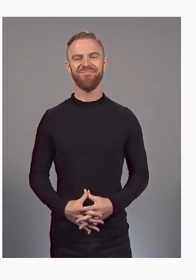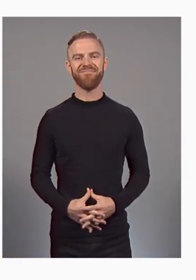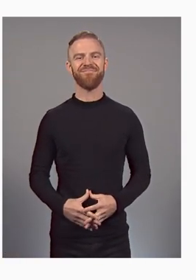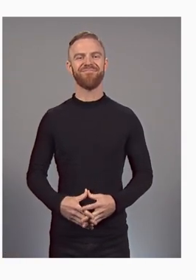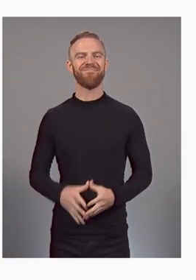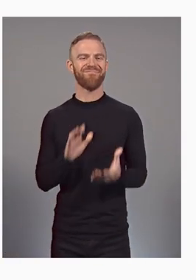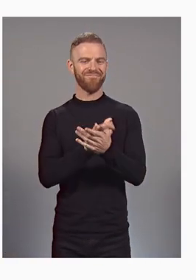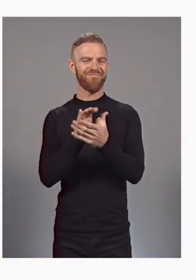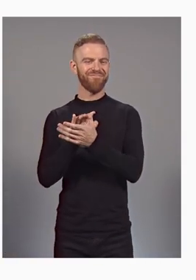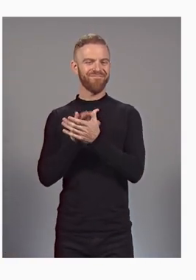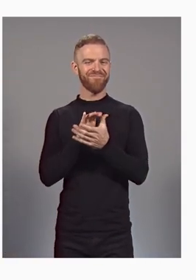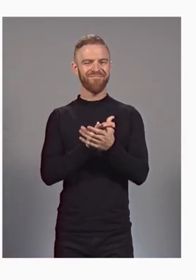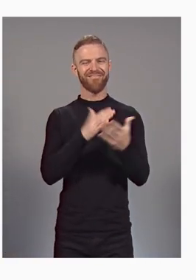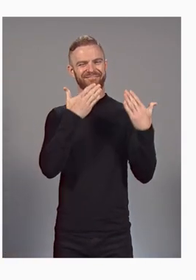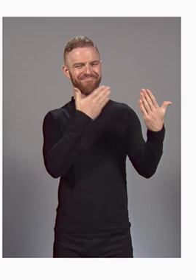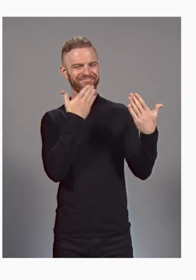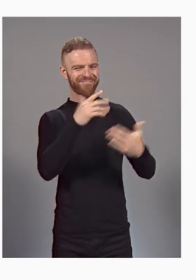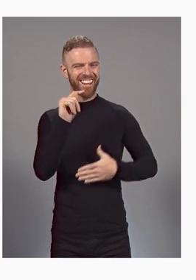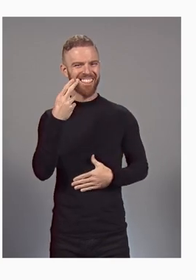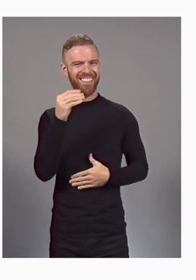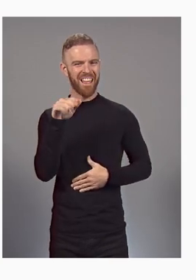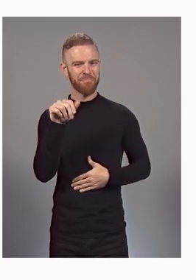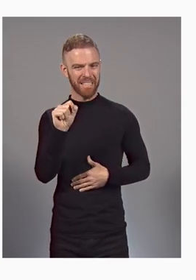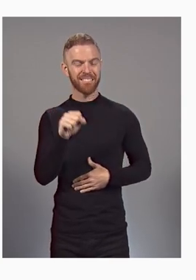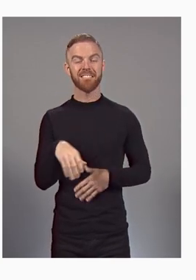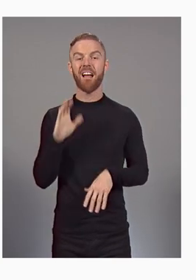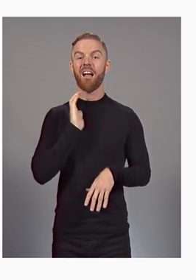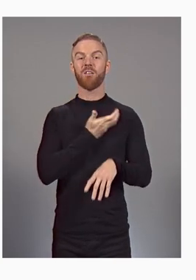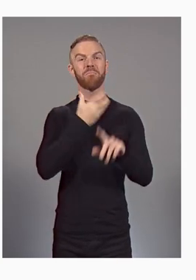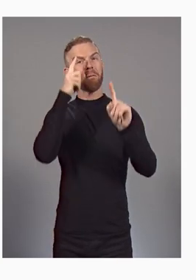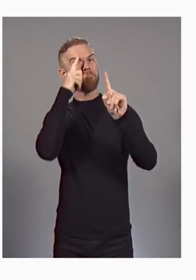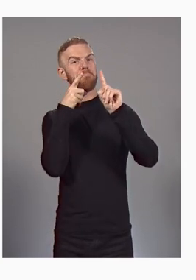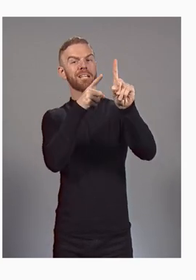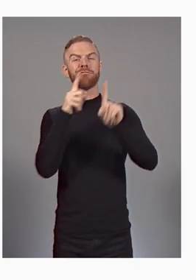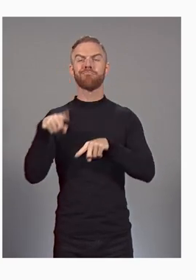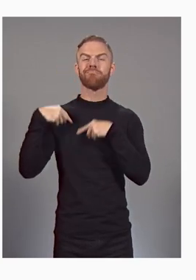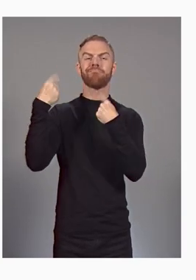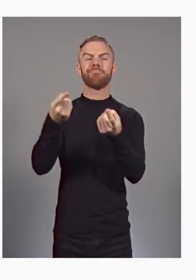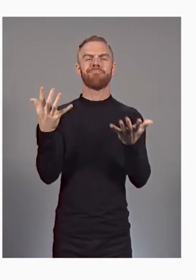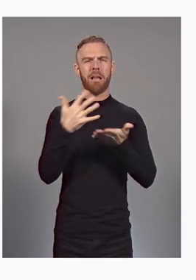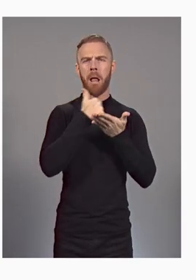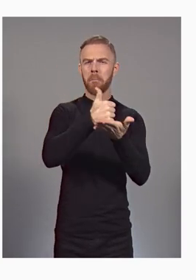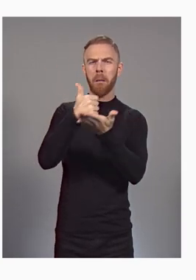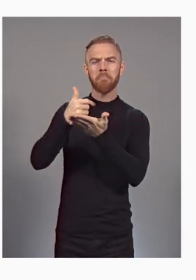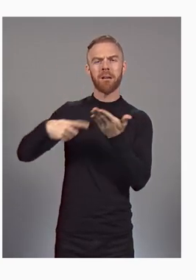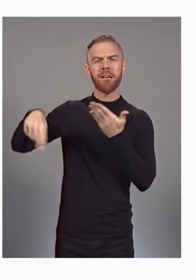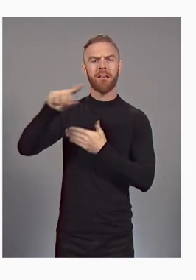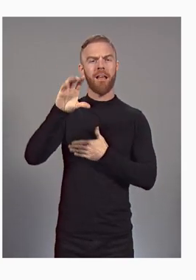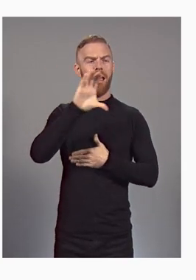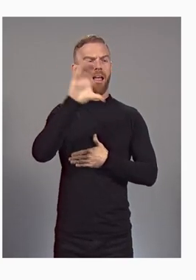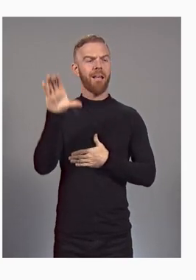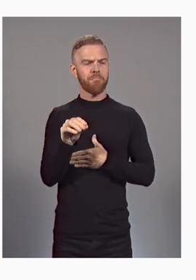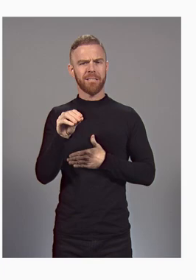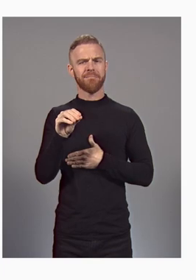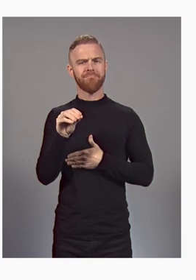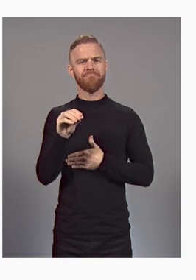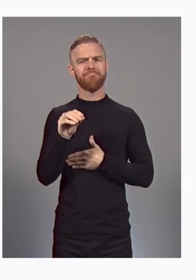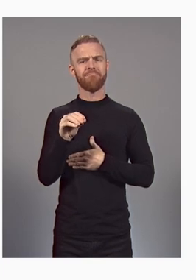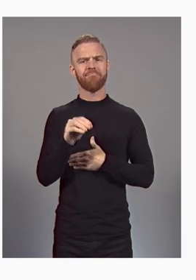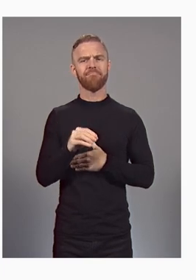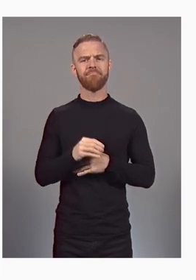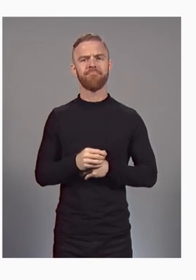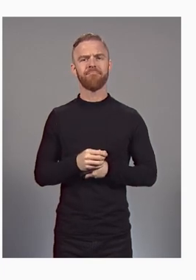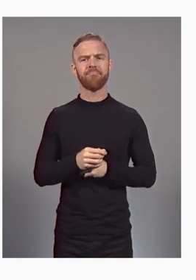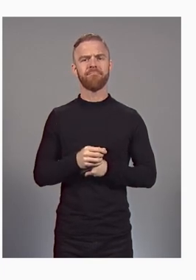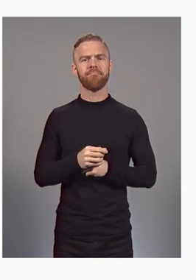Thank you very much. Thank you, Thomas. Moore's Law may be slowing down, but threat actors in cyberspace are not. Our